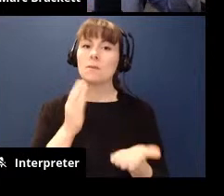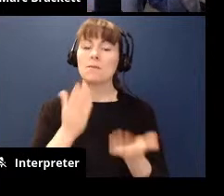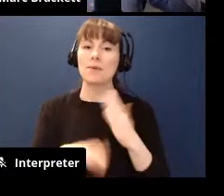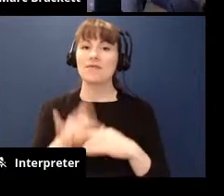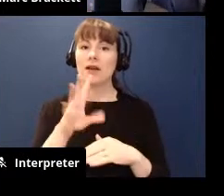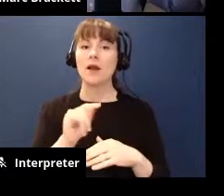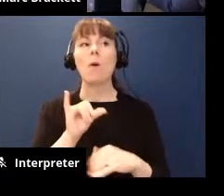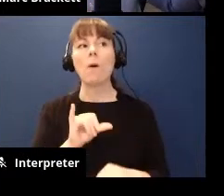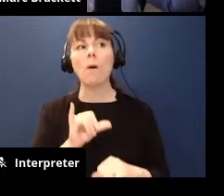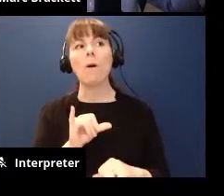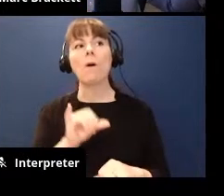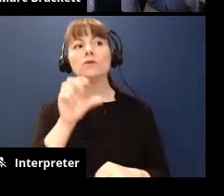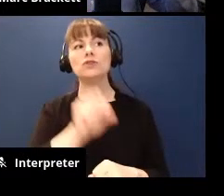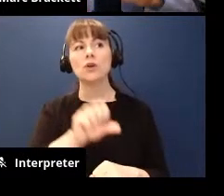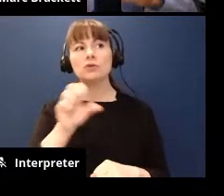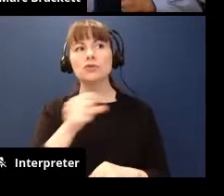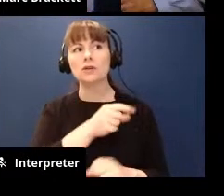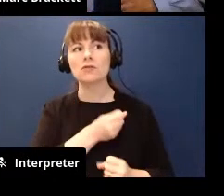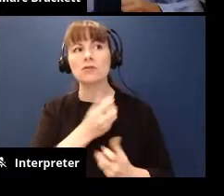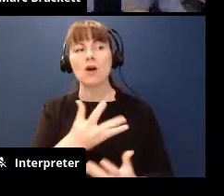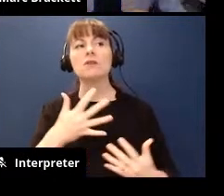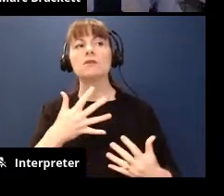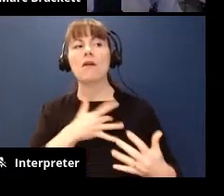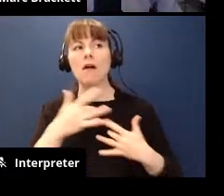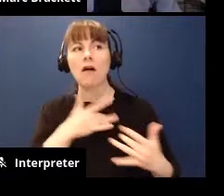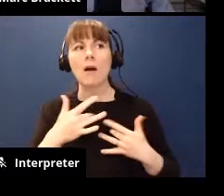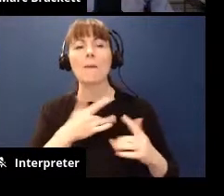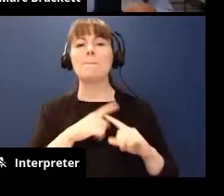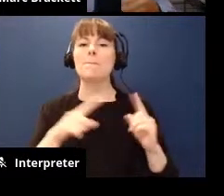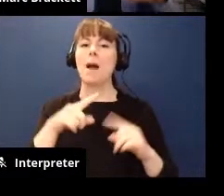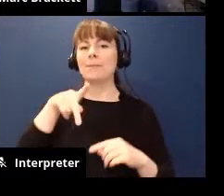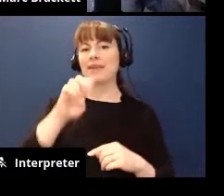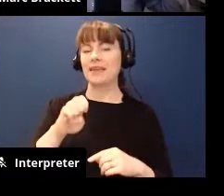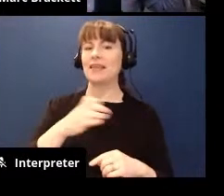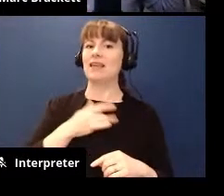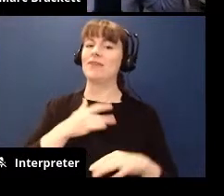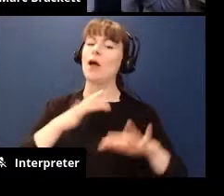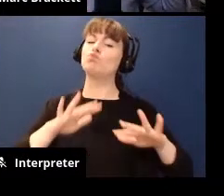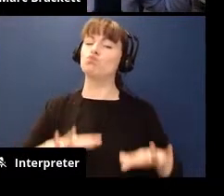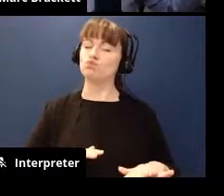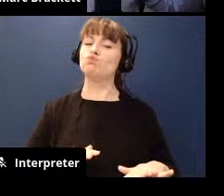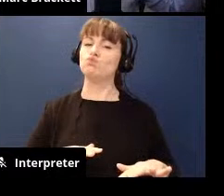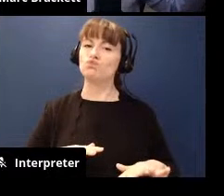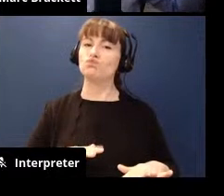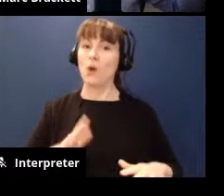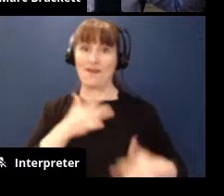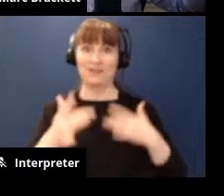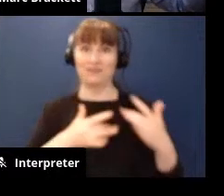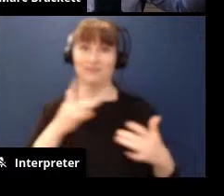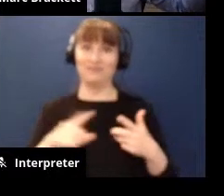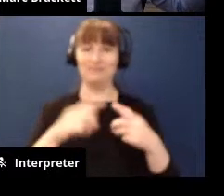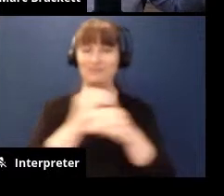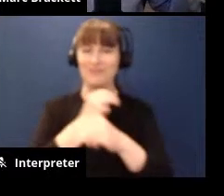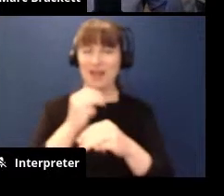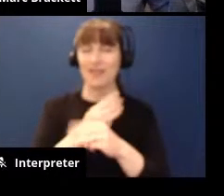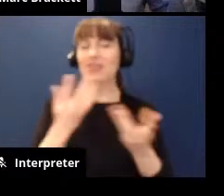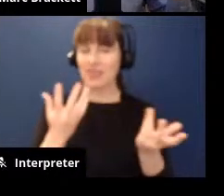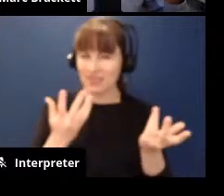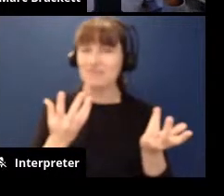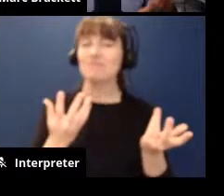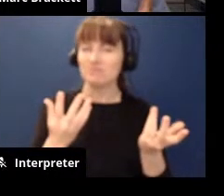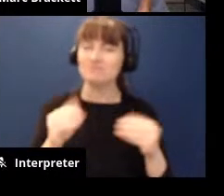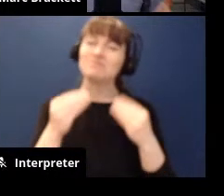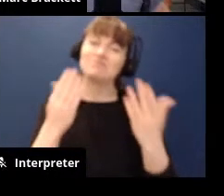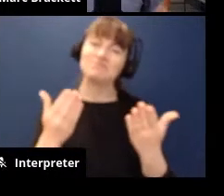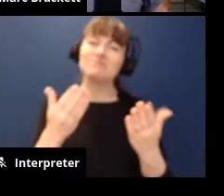my kid is anxious in social studies but they're feeling calm and phys ed and they're feeling you know excited about math and it just